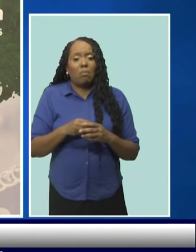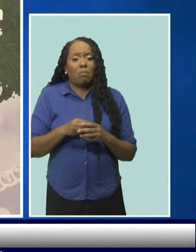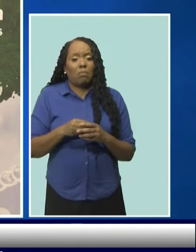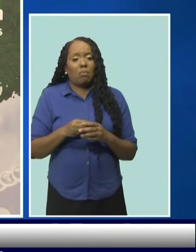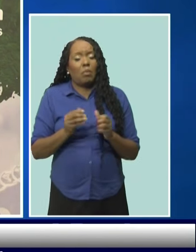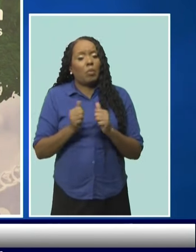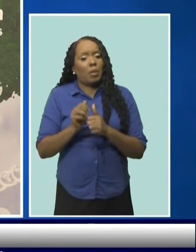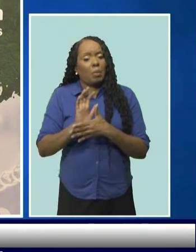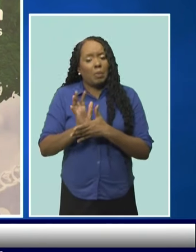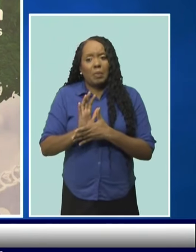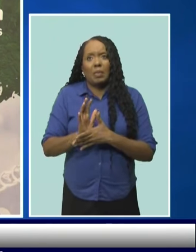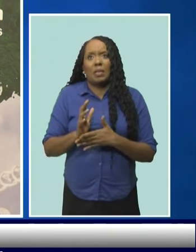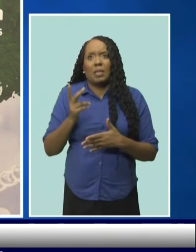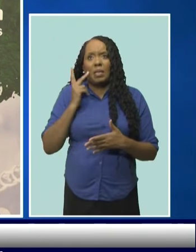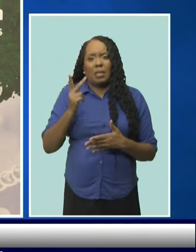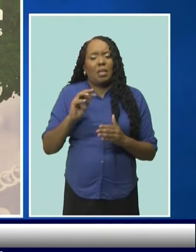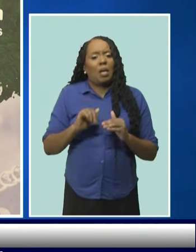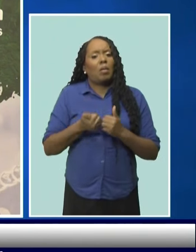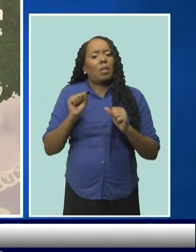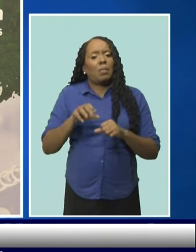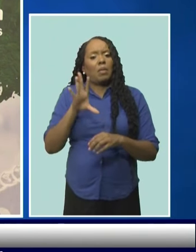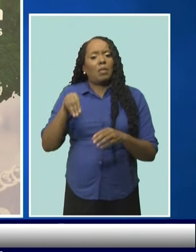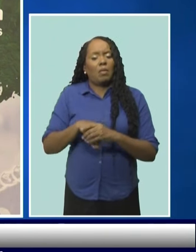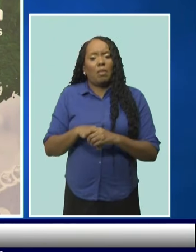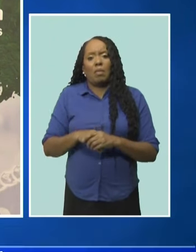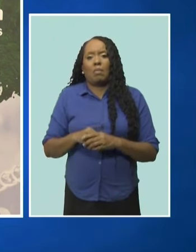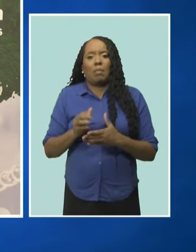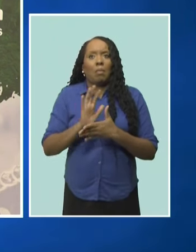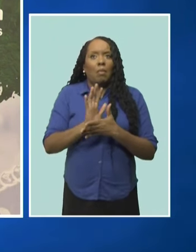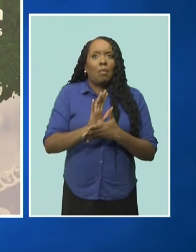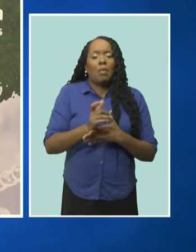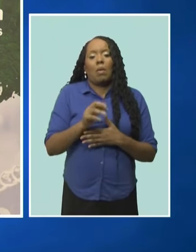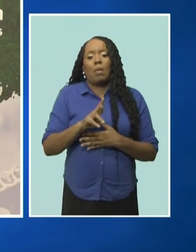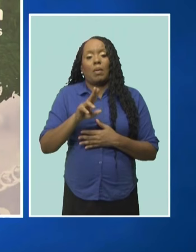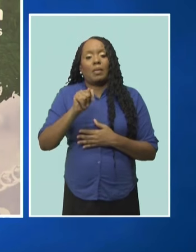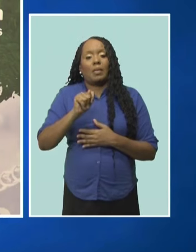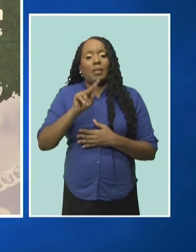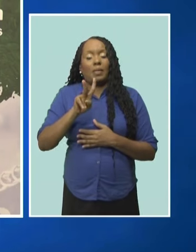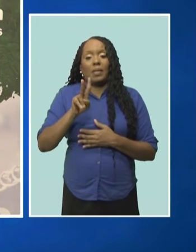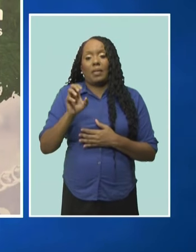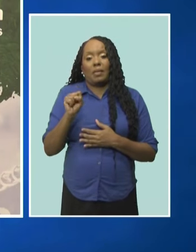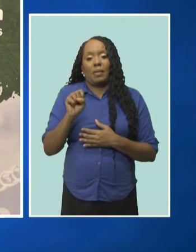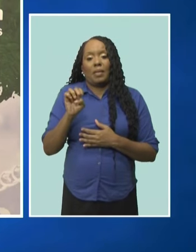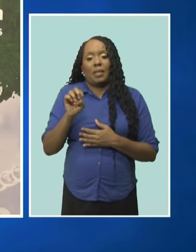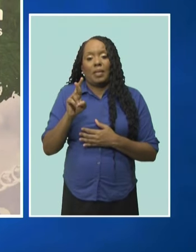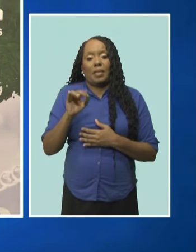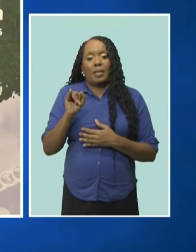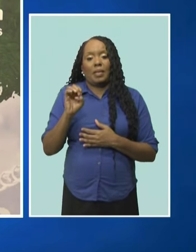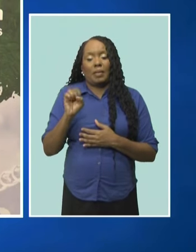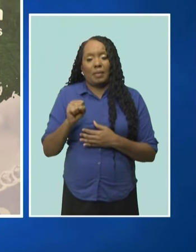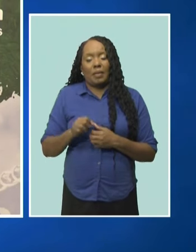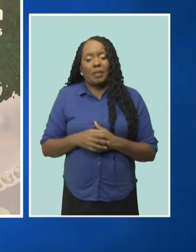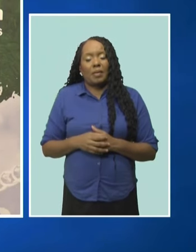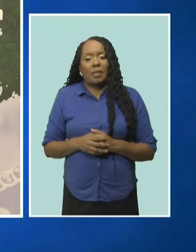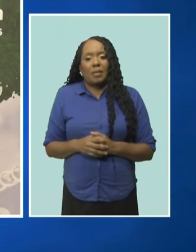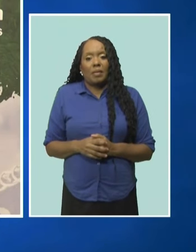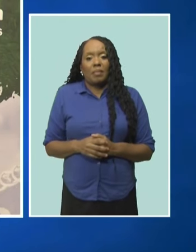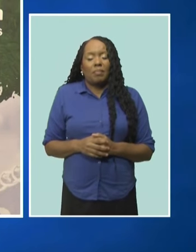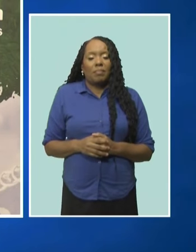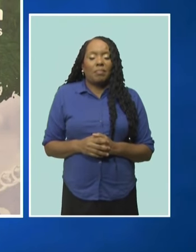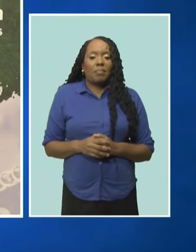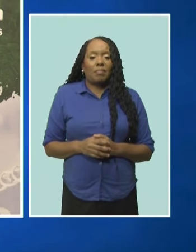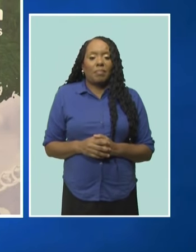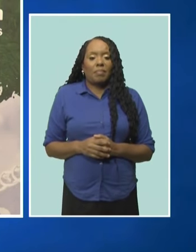make them into major movies or into television series. And specifically why